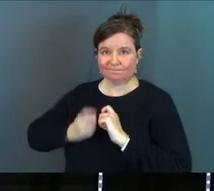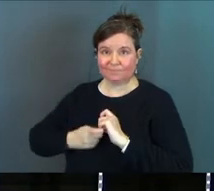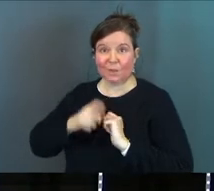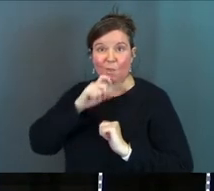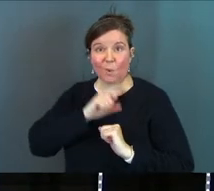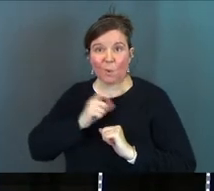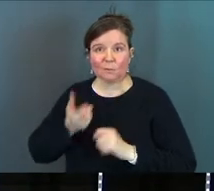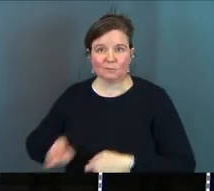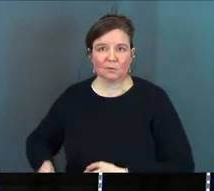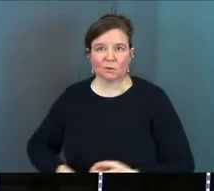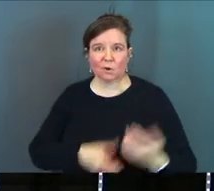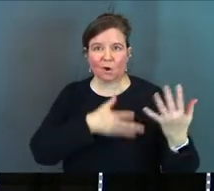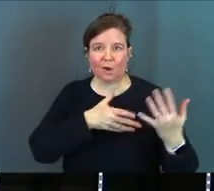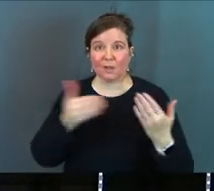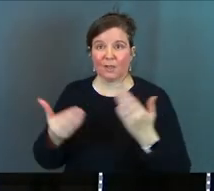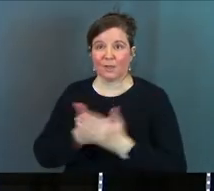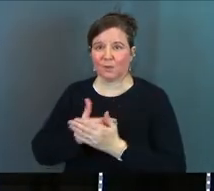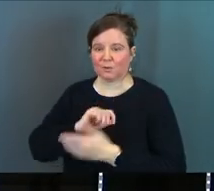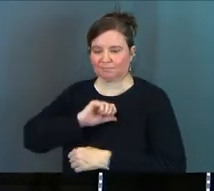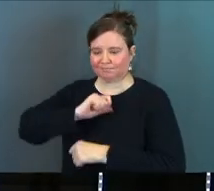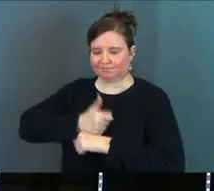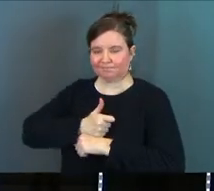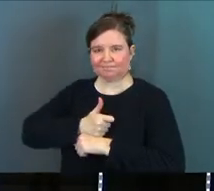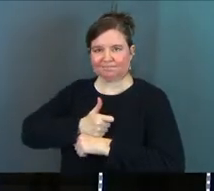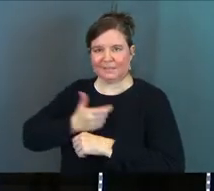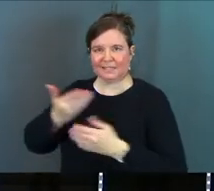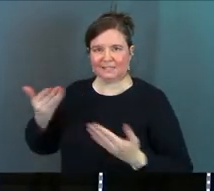old is gone and the new is here